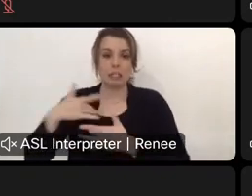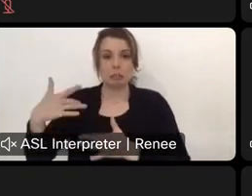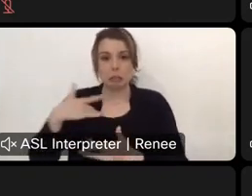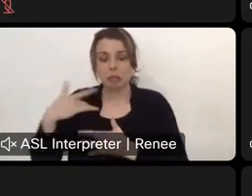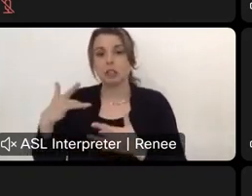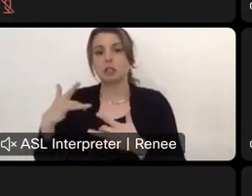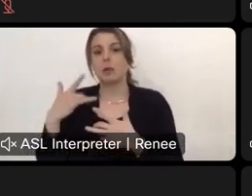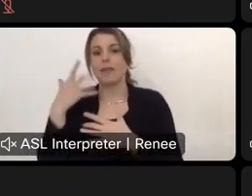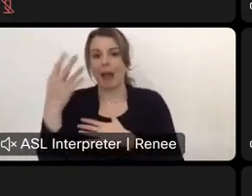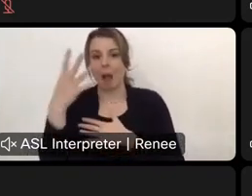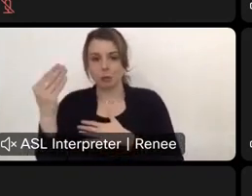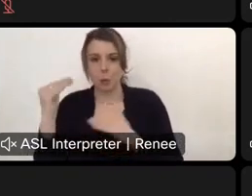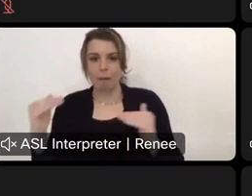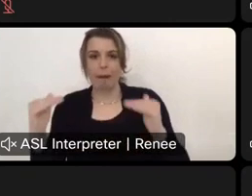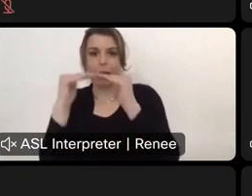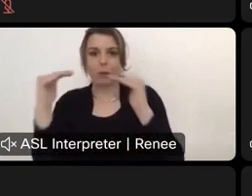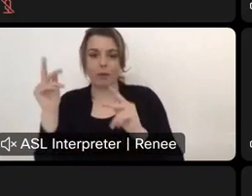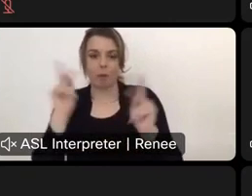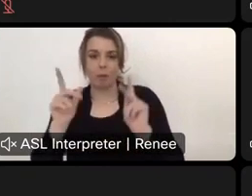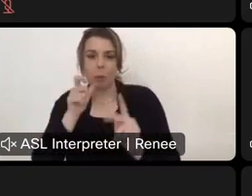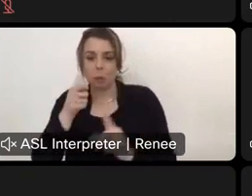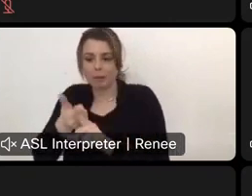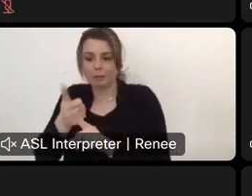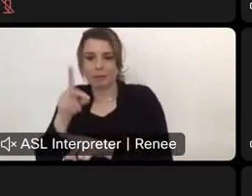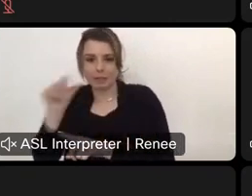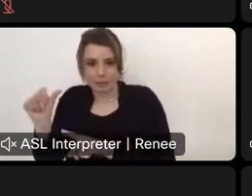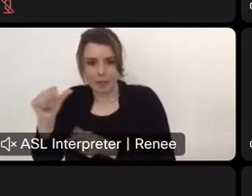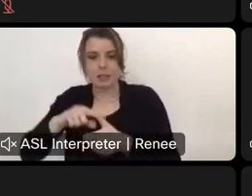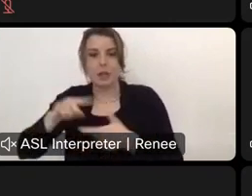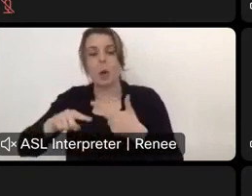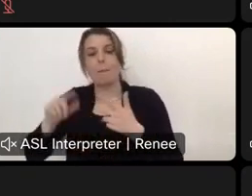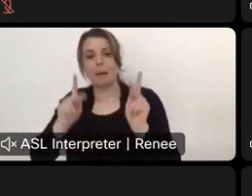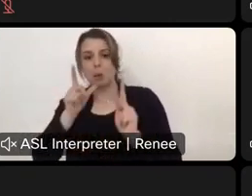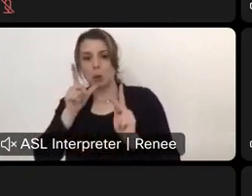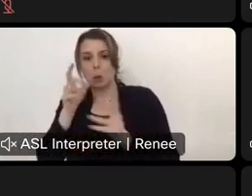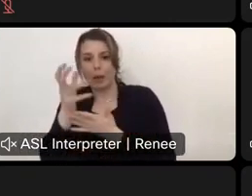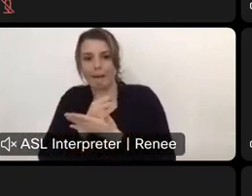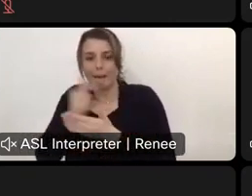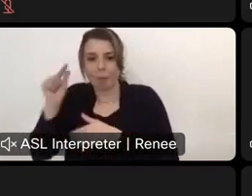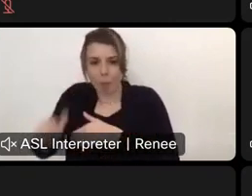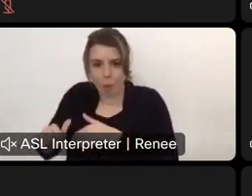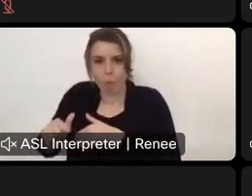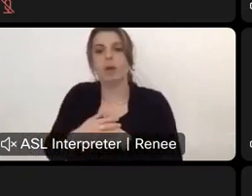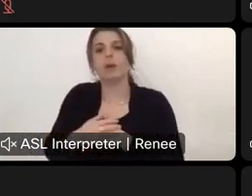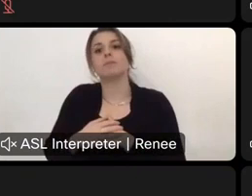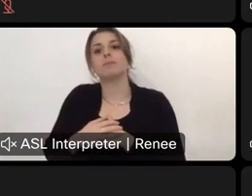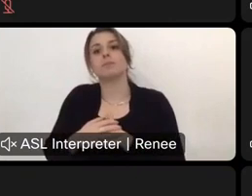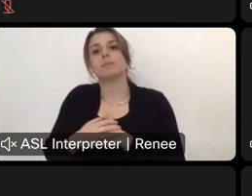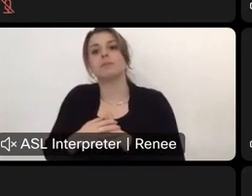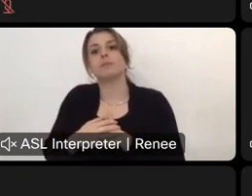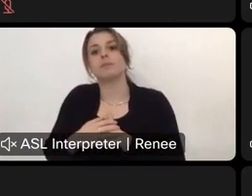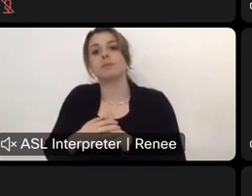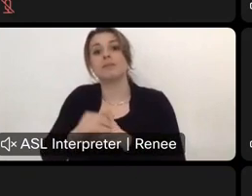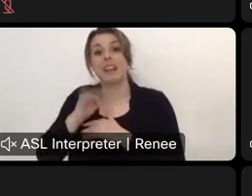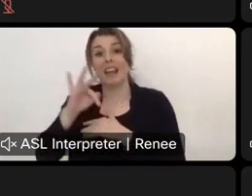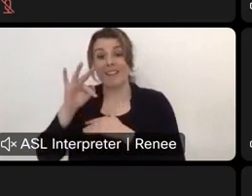As well as low income folks, eliminating day use fees will help with outdoor equity during the day. However, the drastic increase in